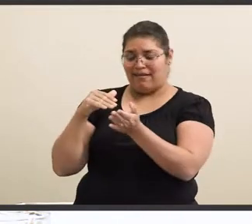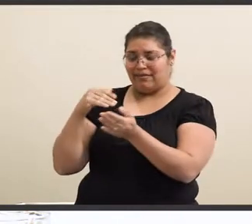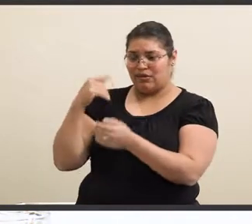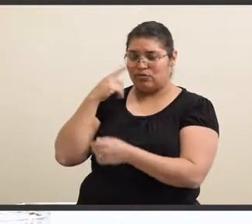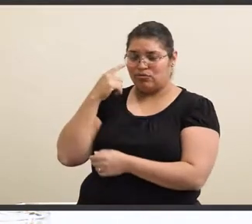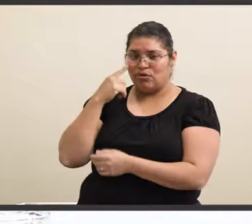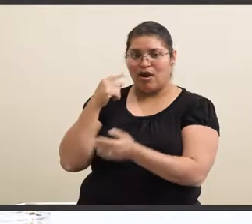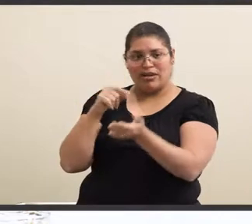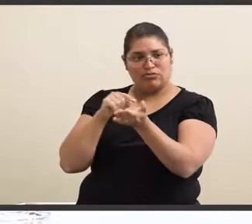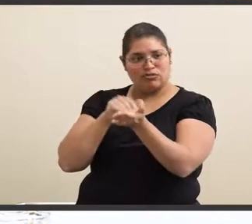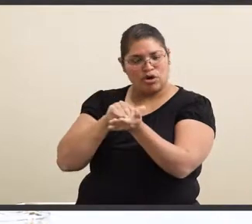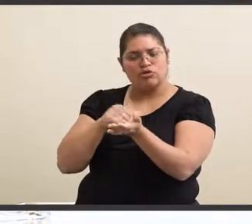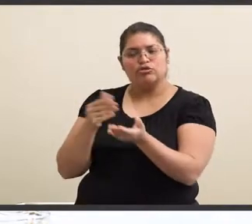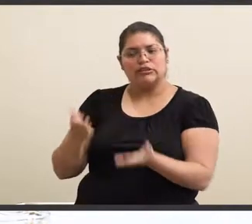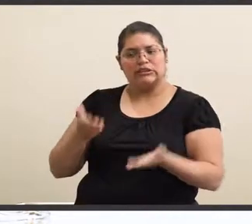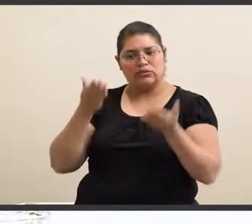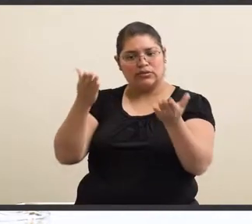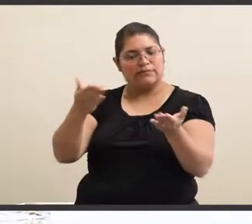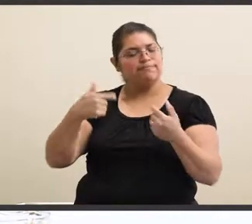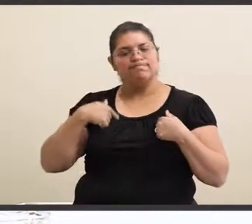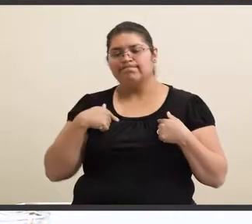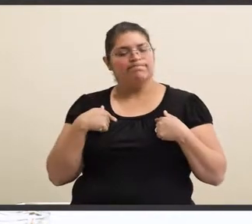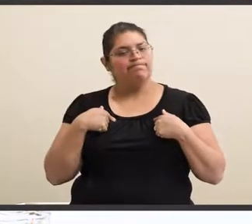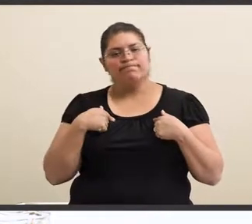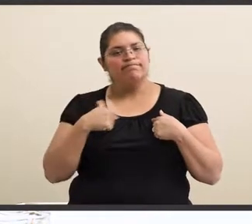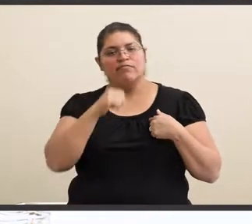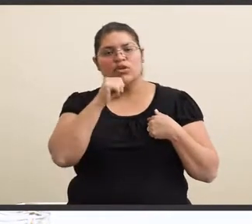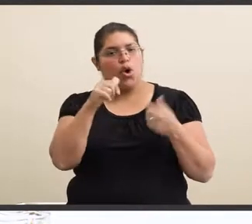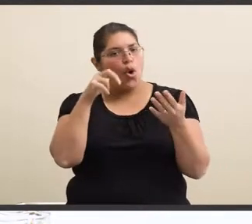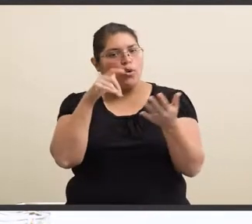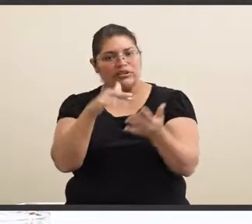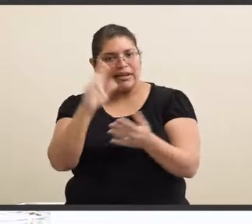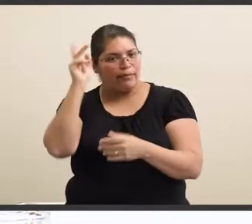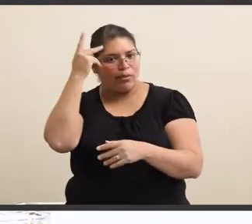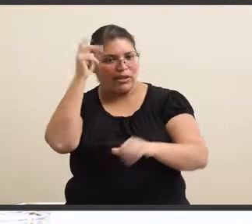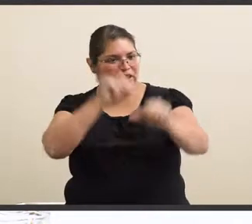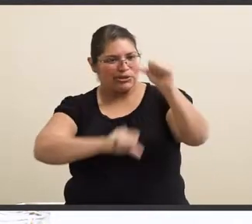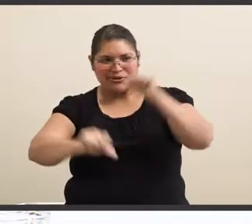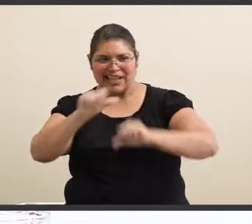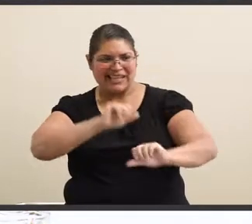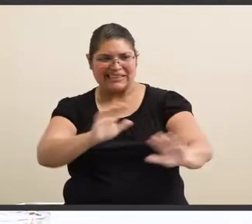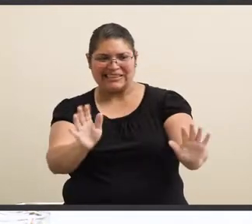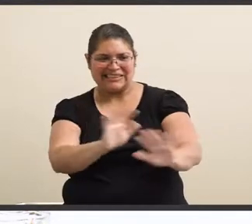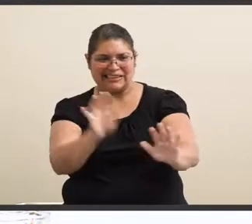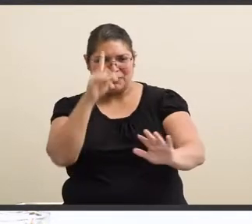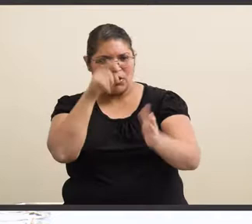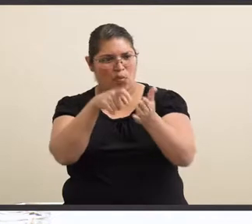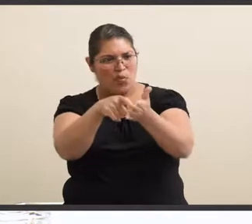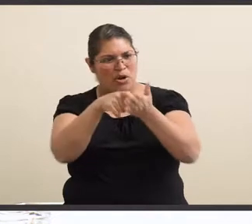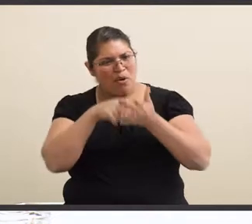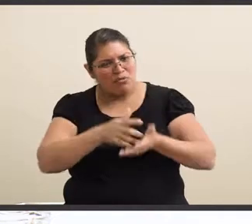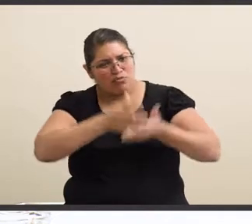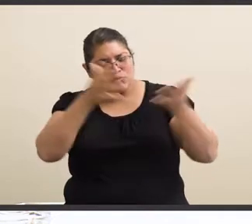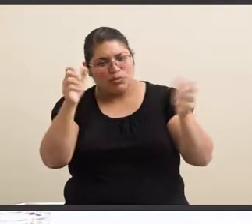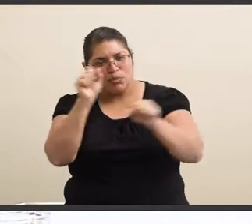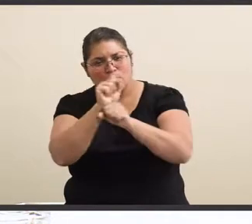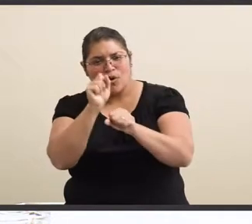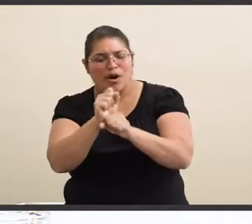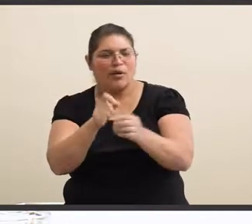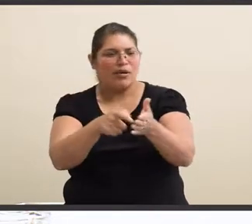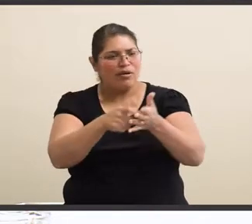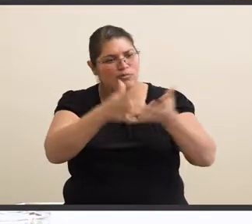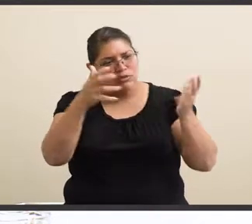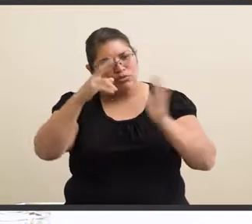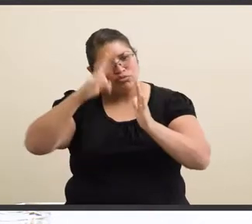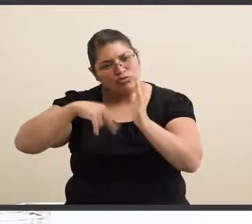suggest I don't study political science because that required a lot of work and a lot of